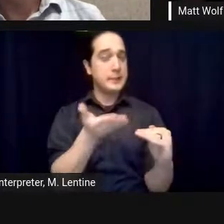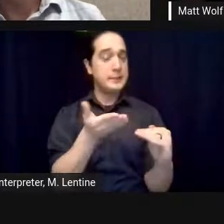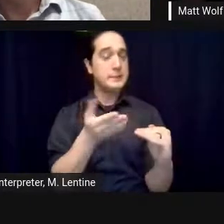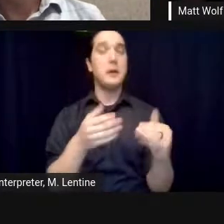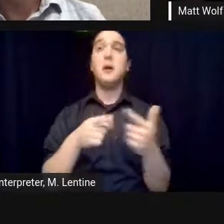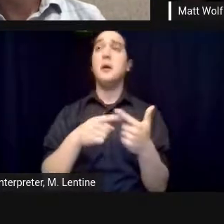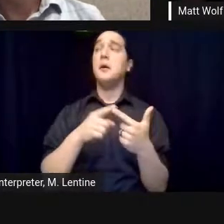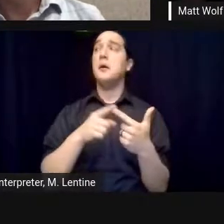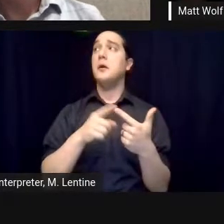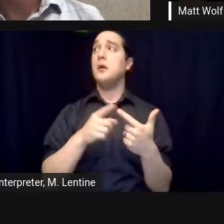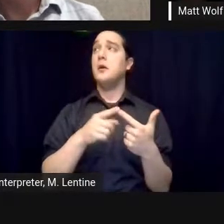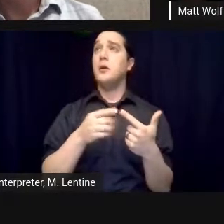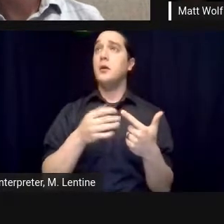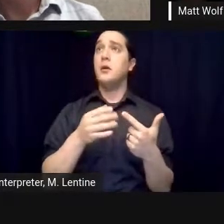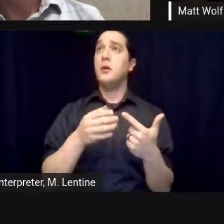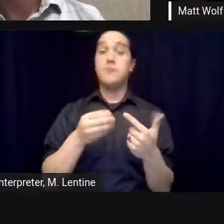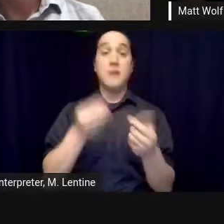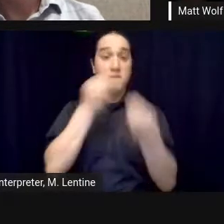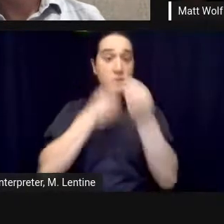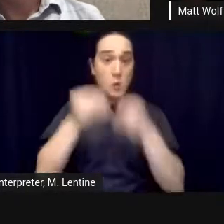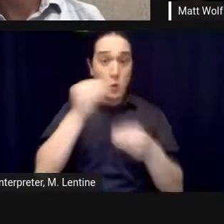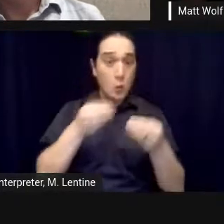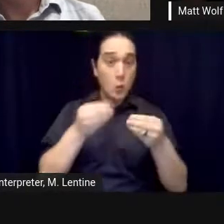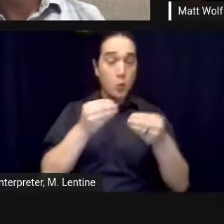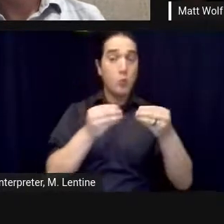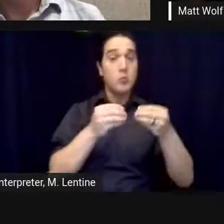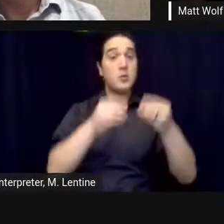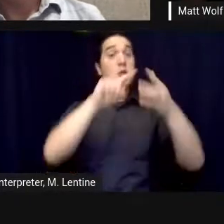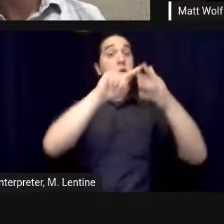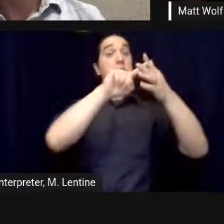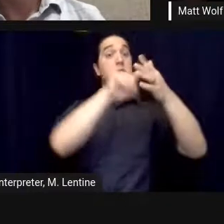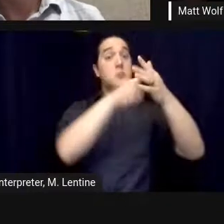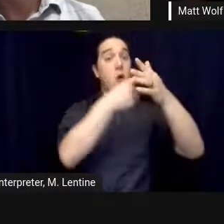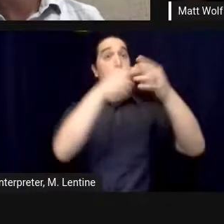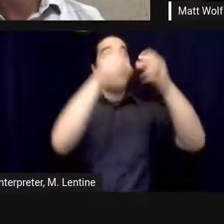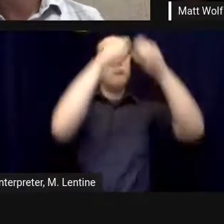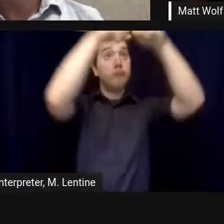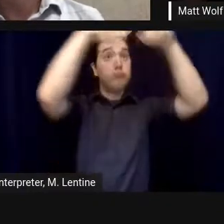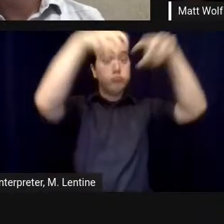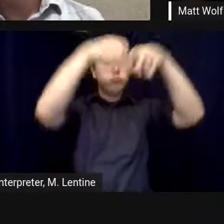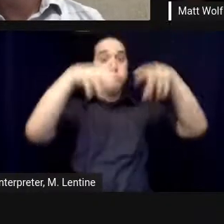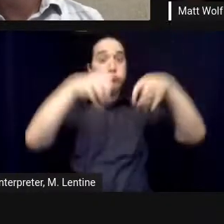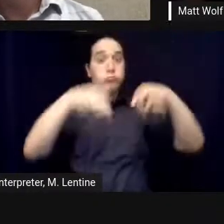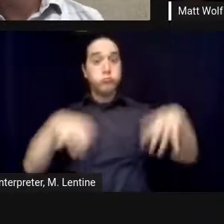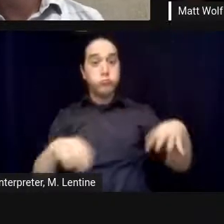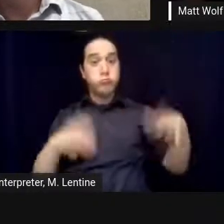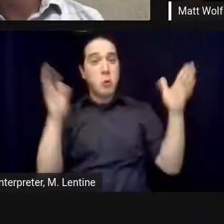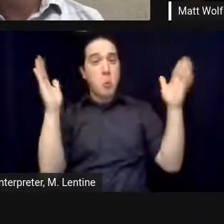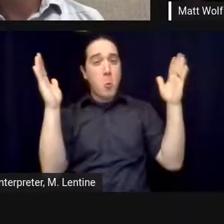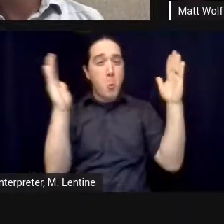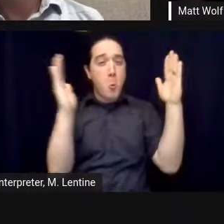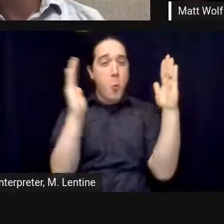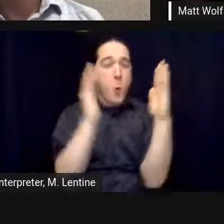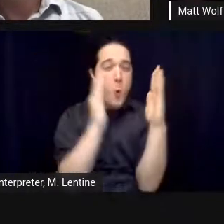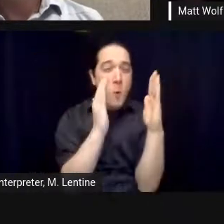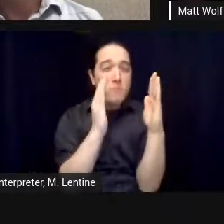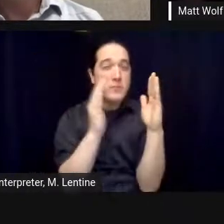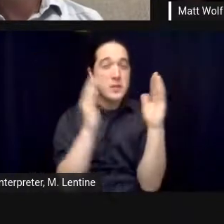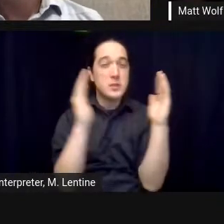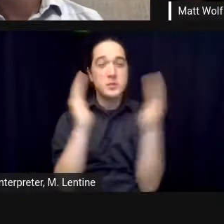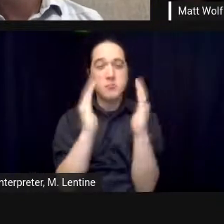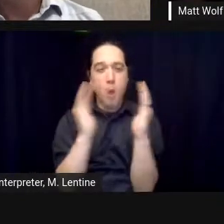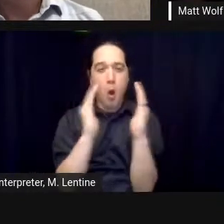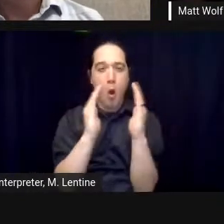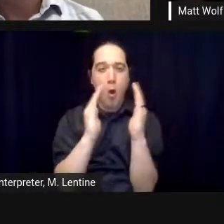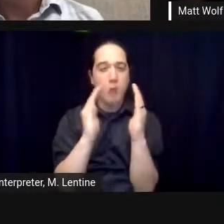that affected the thousands of plants and species that were brought inside so there's all sorts of really fascinating details that we could have gone